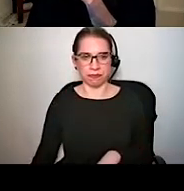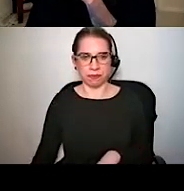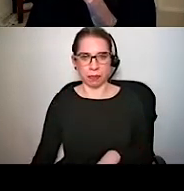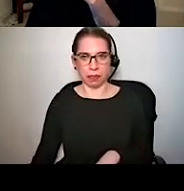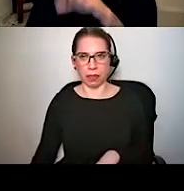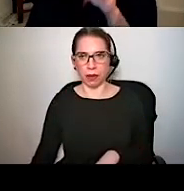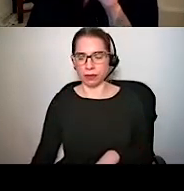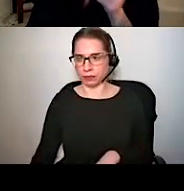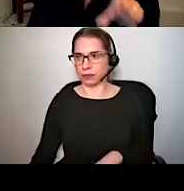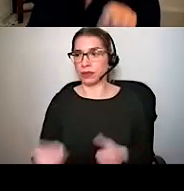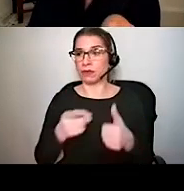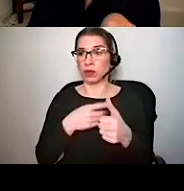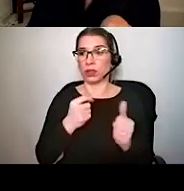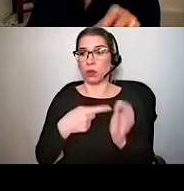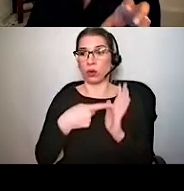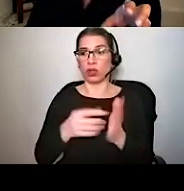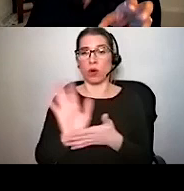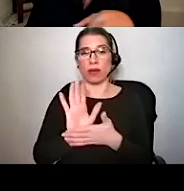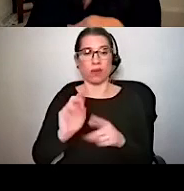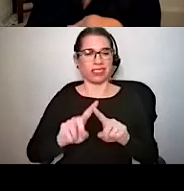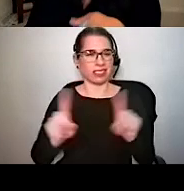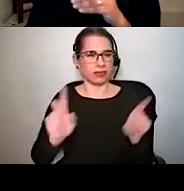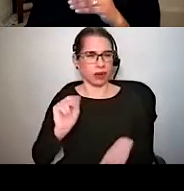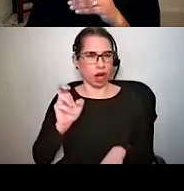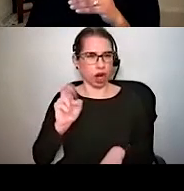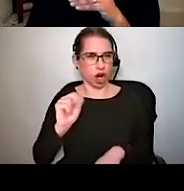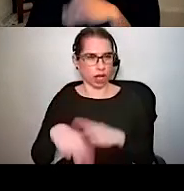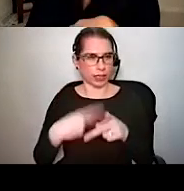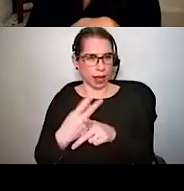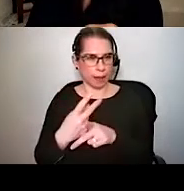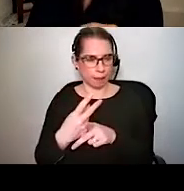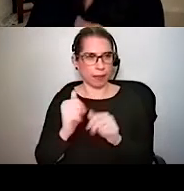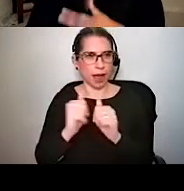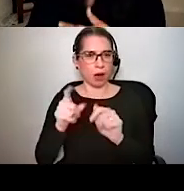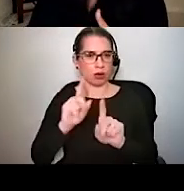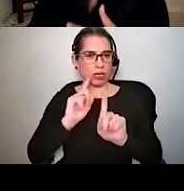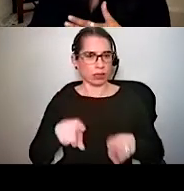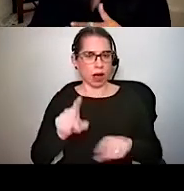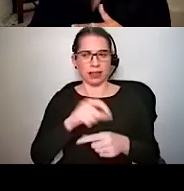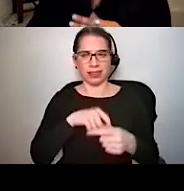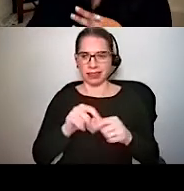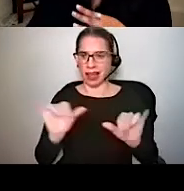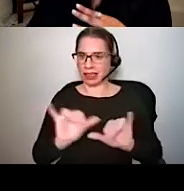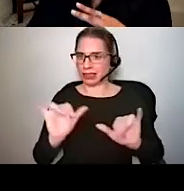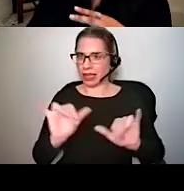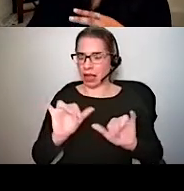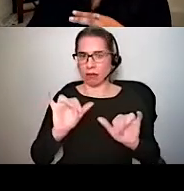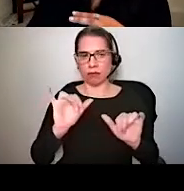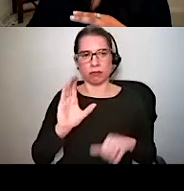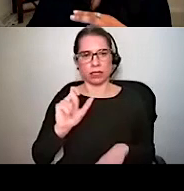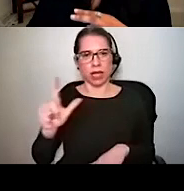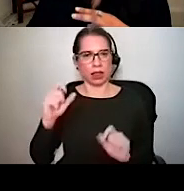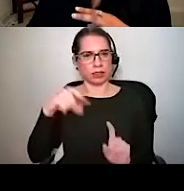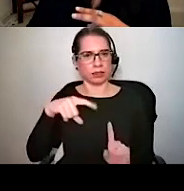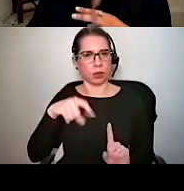video of a different neuron type in response to the identical cell simulation. And so this neuron